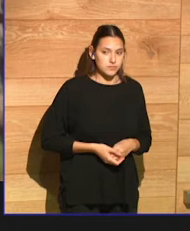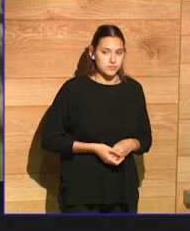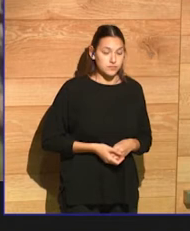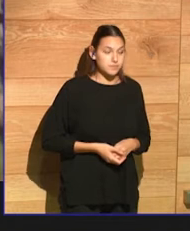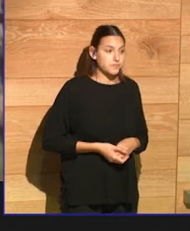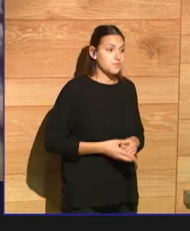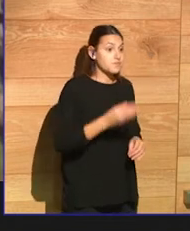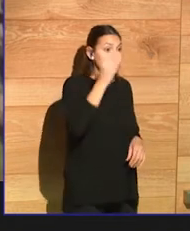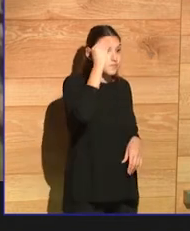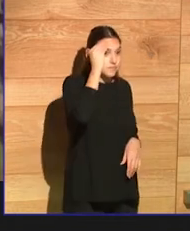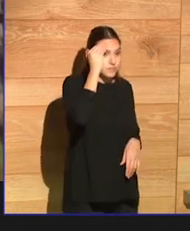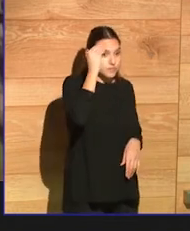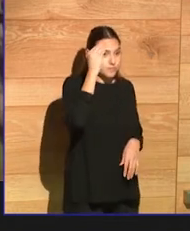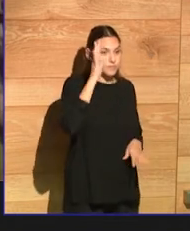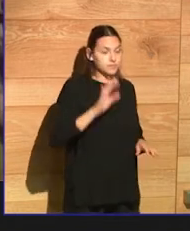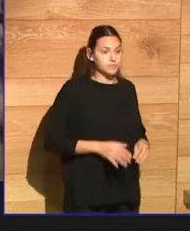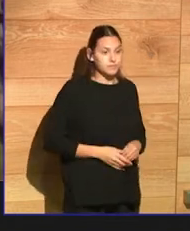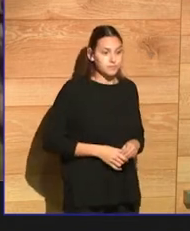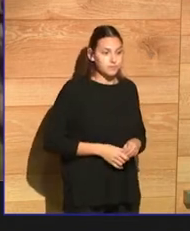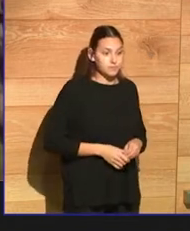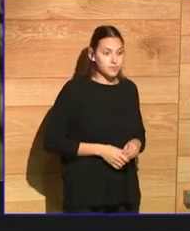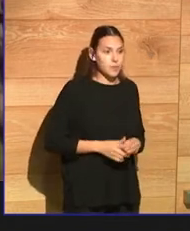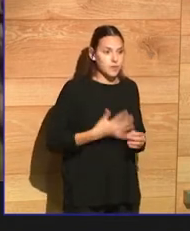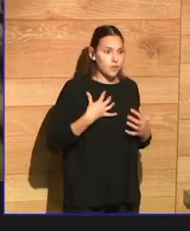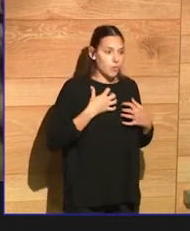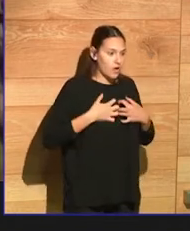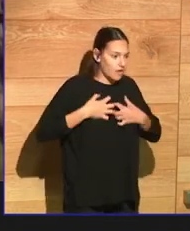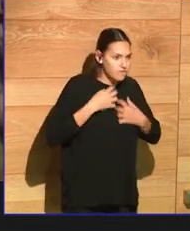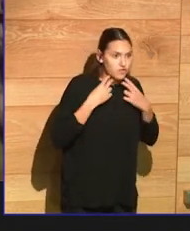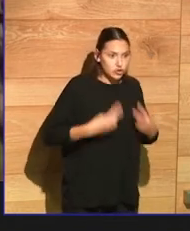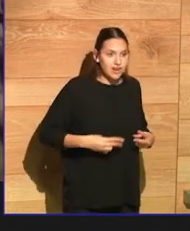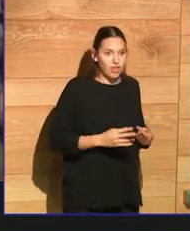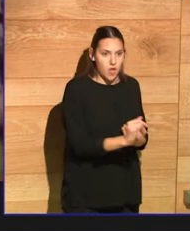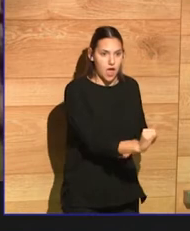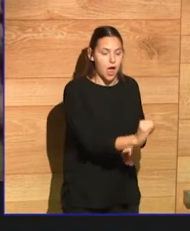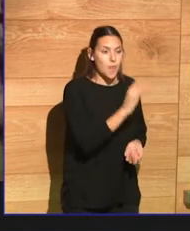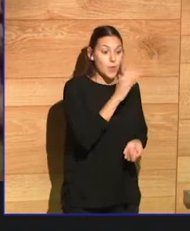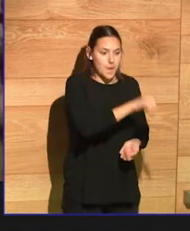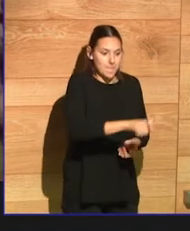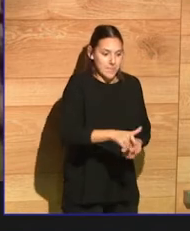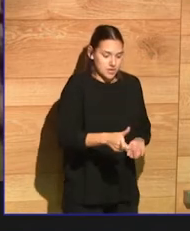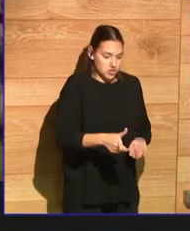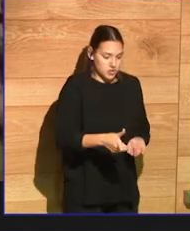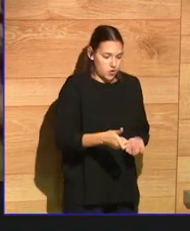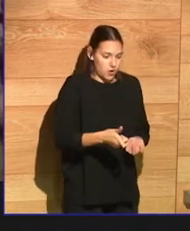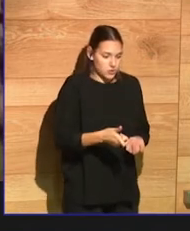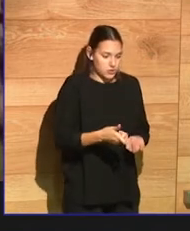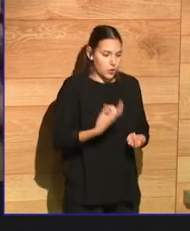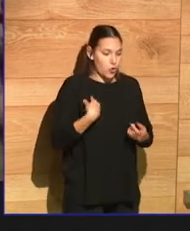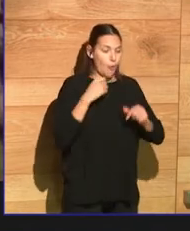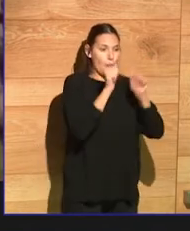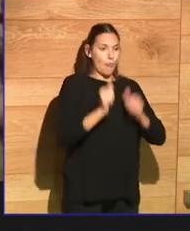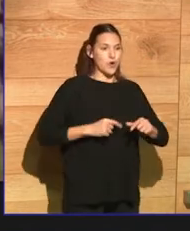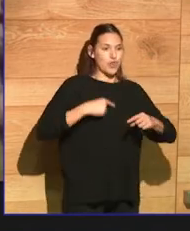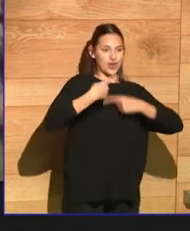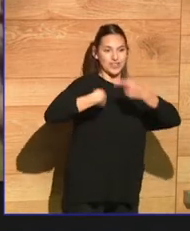I think there's frustration because people can't fulfill themselves through the traditional model, which was to acquire a stable